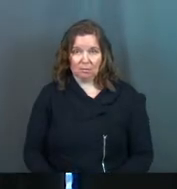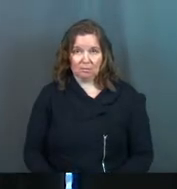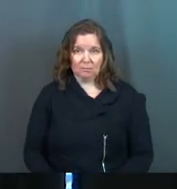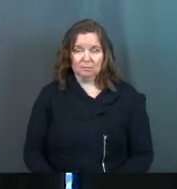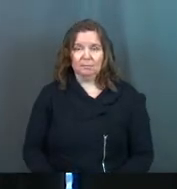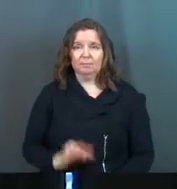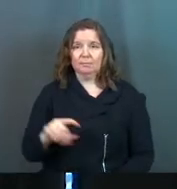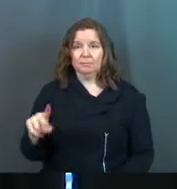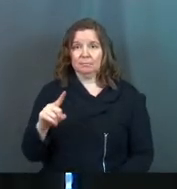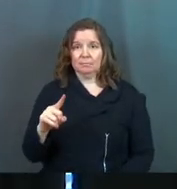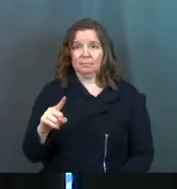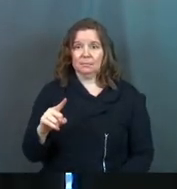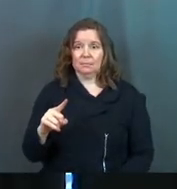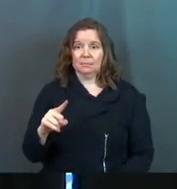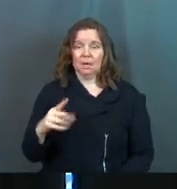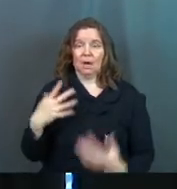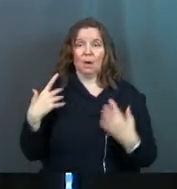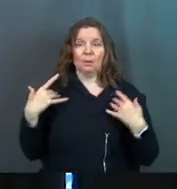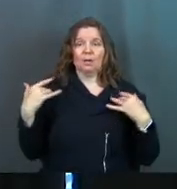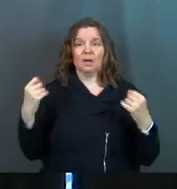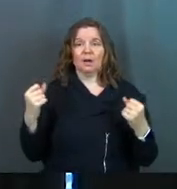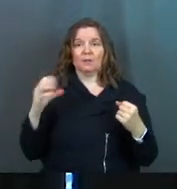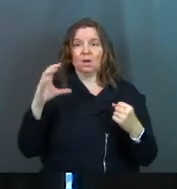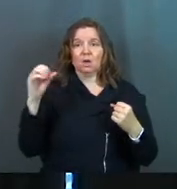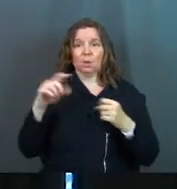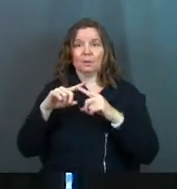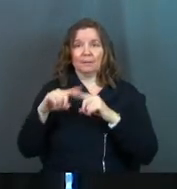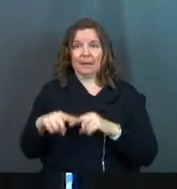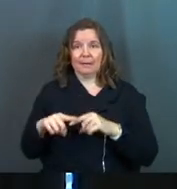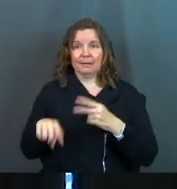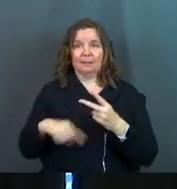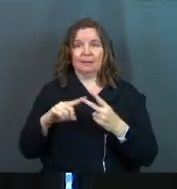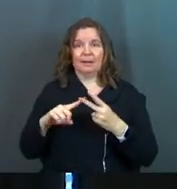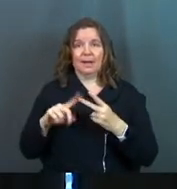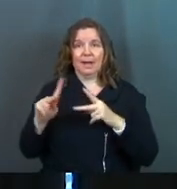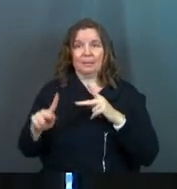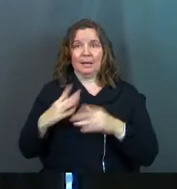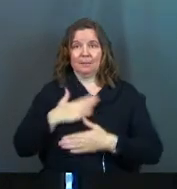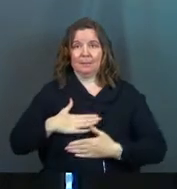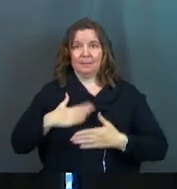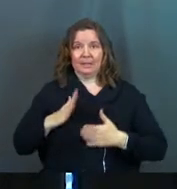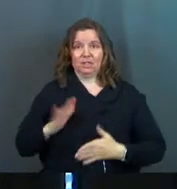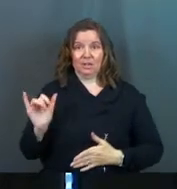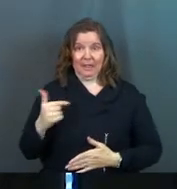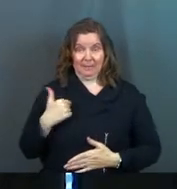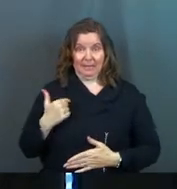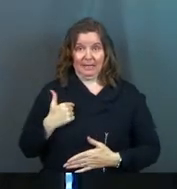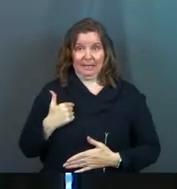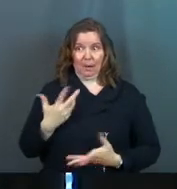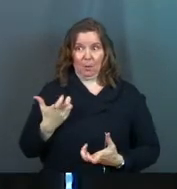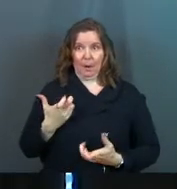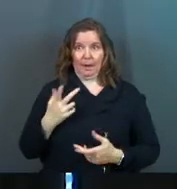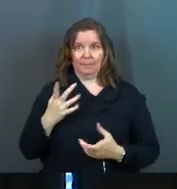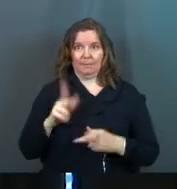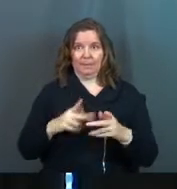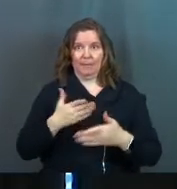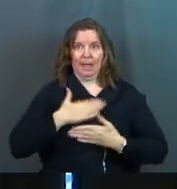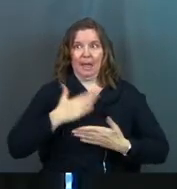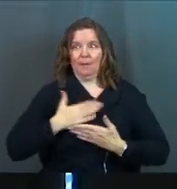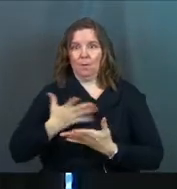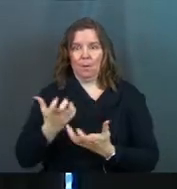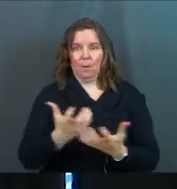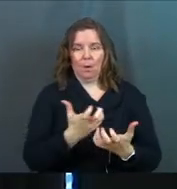And if you are a recovering codependent and people-pleaser like me, you really need to hear that. Really need to hear that.